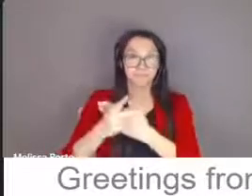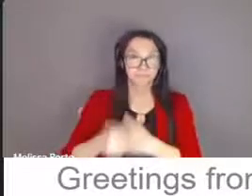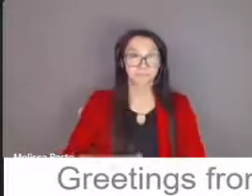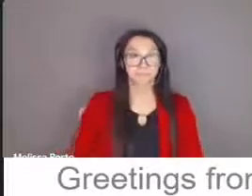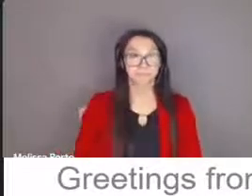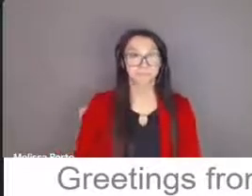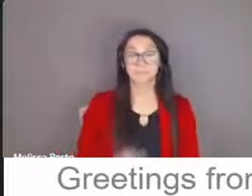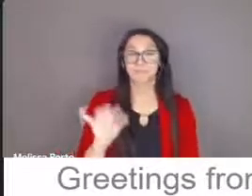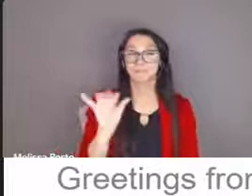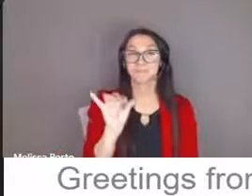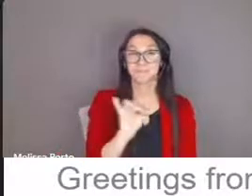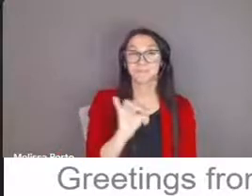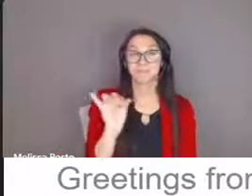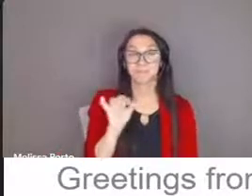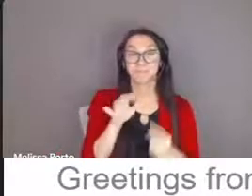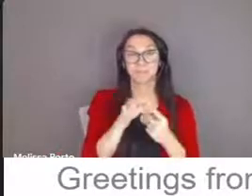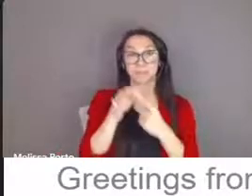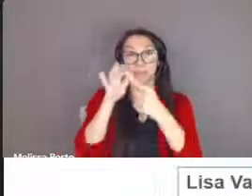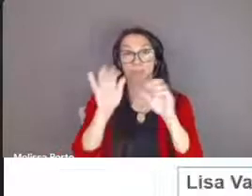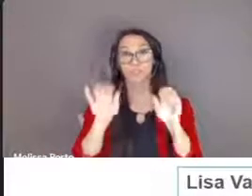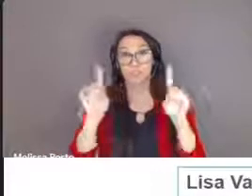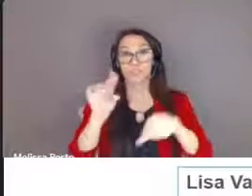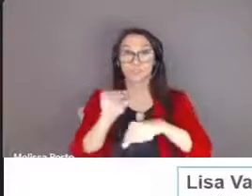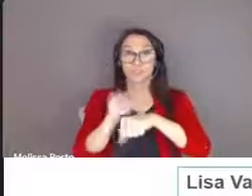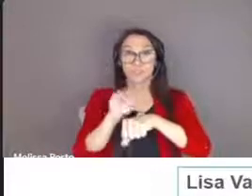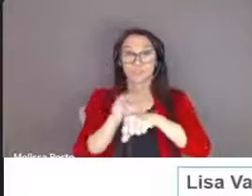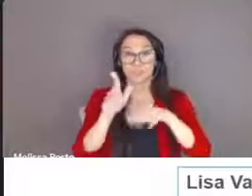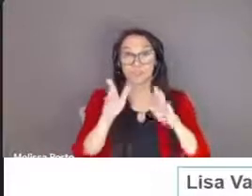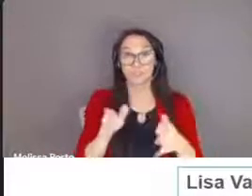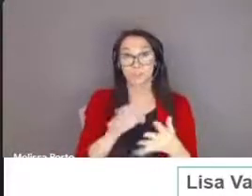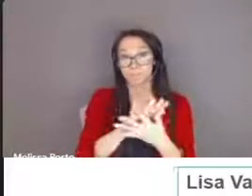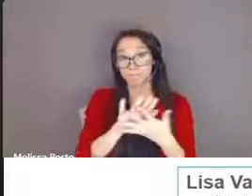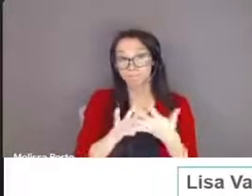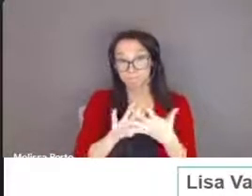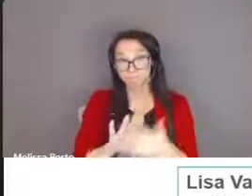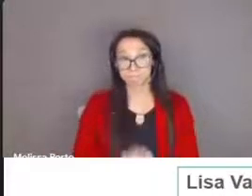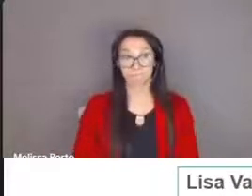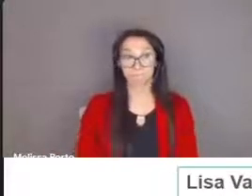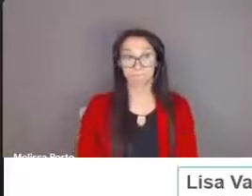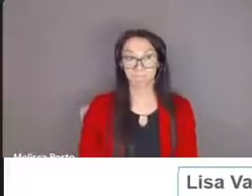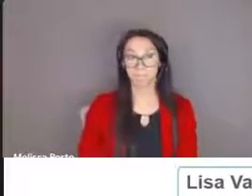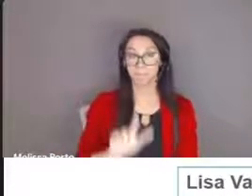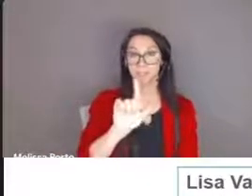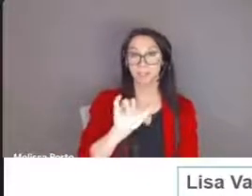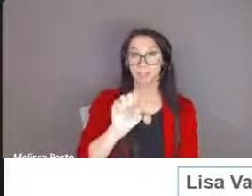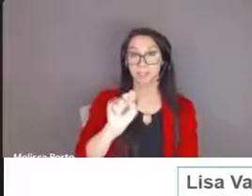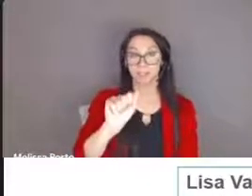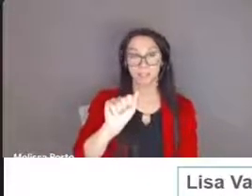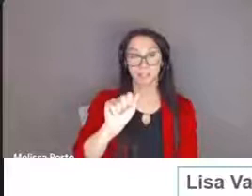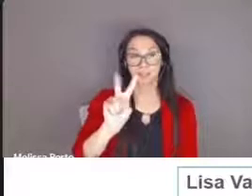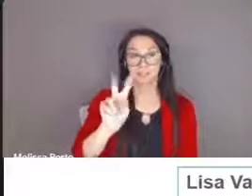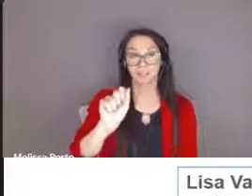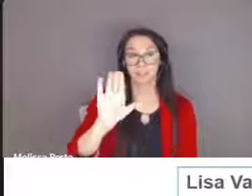education consultants who each support our schools we have lisa vacca